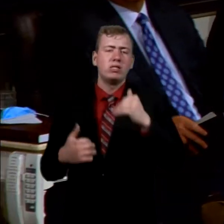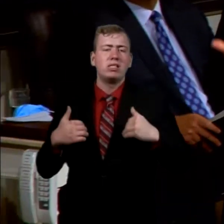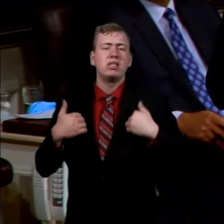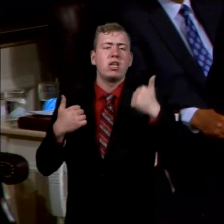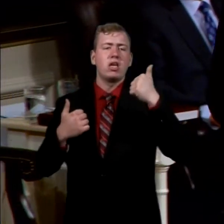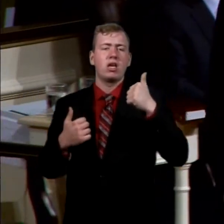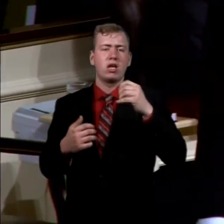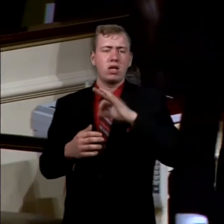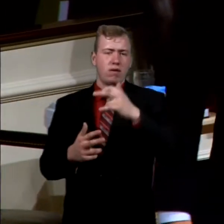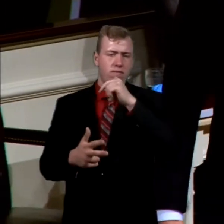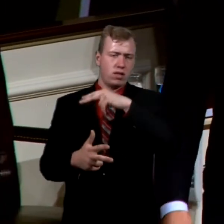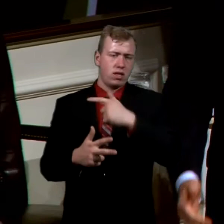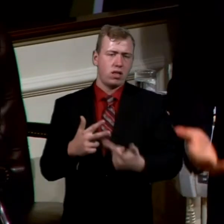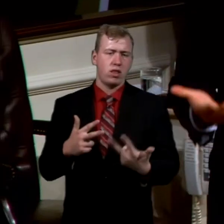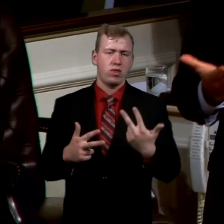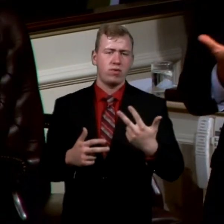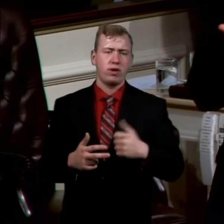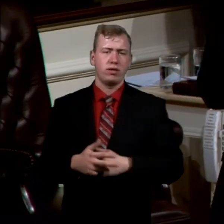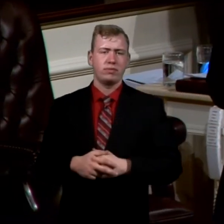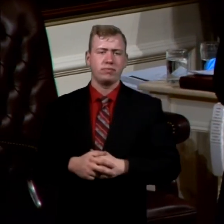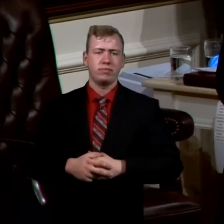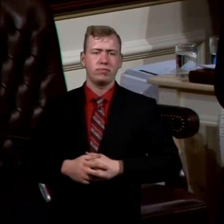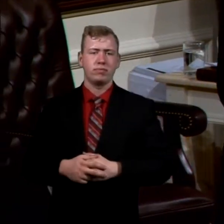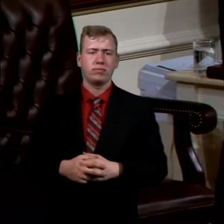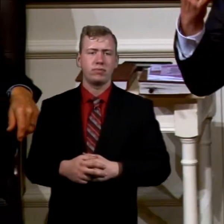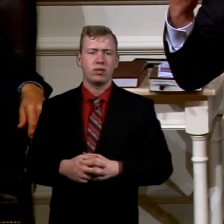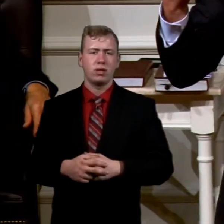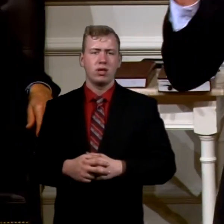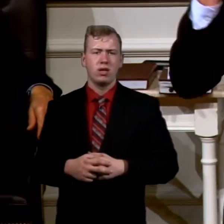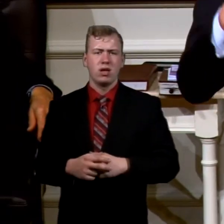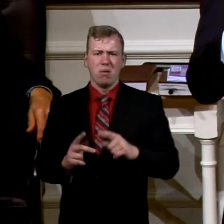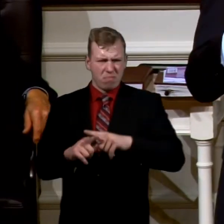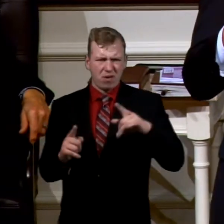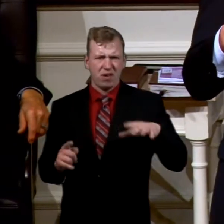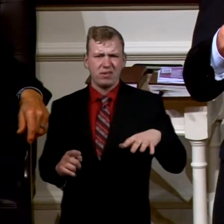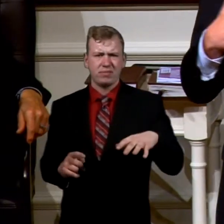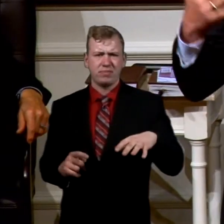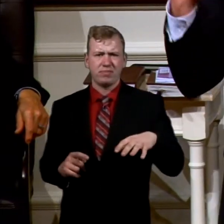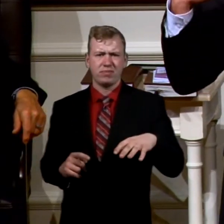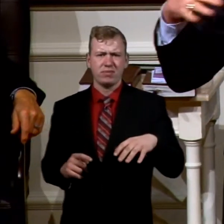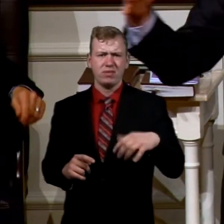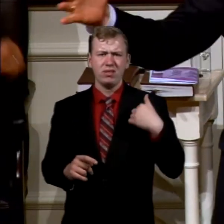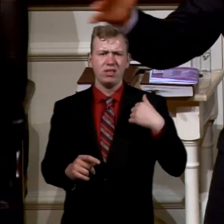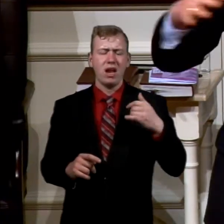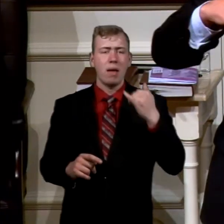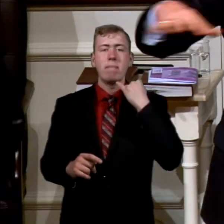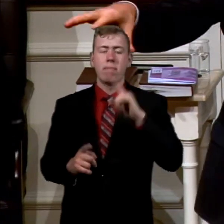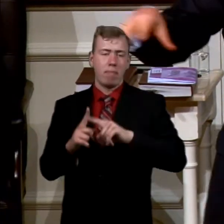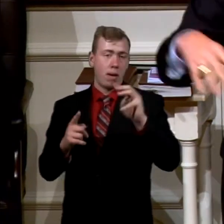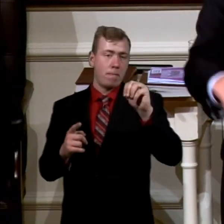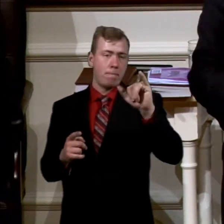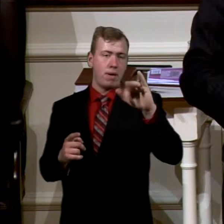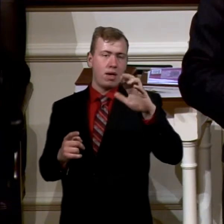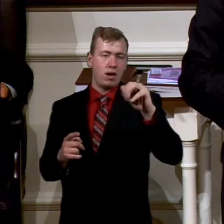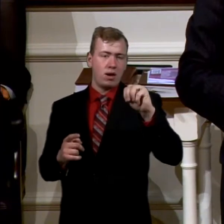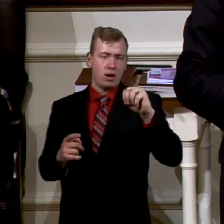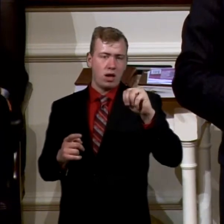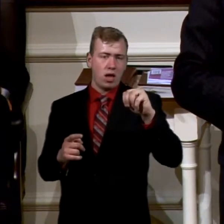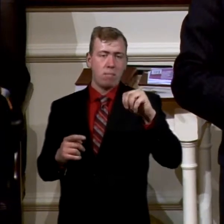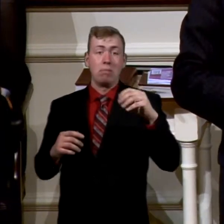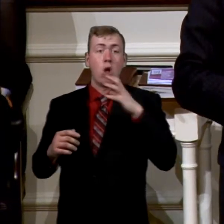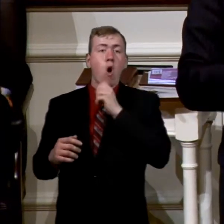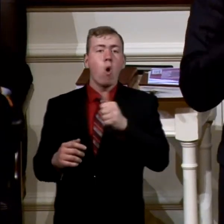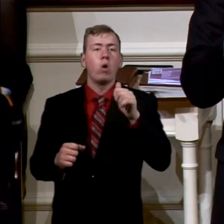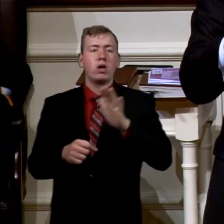Maybe Aaron could have been. I don't know for sure. But we find that he has Miriam. She's old enough to run around. And